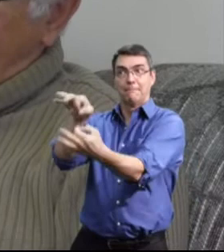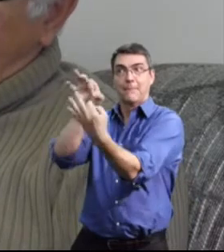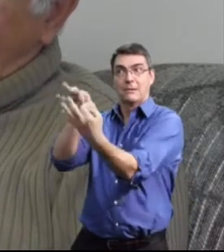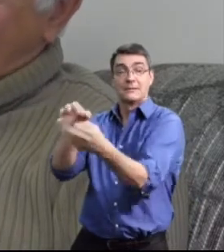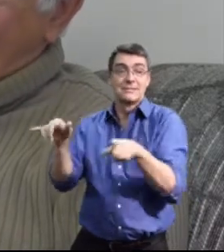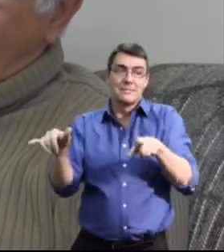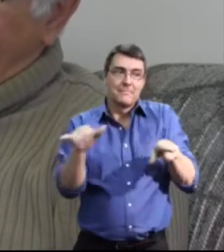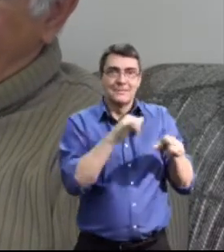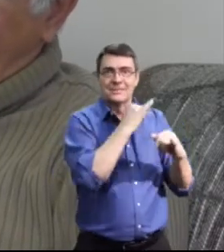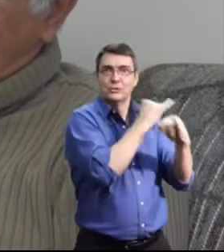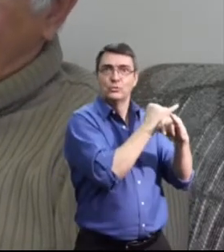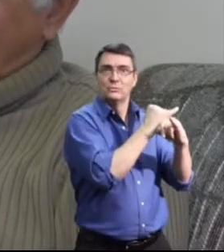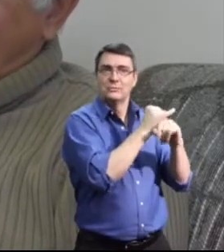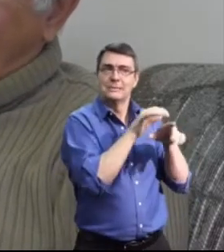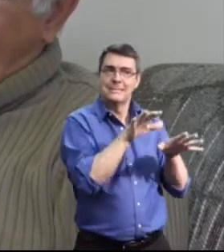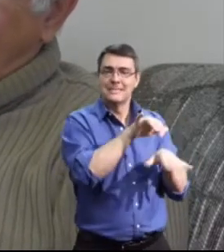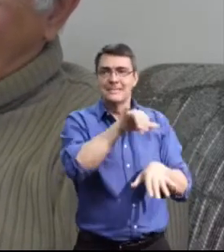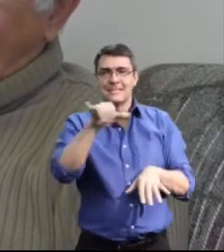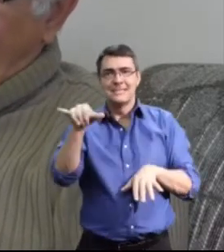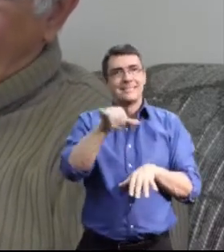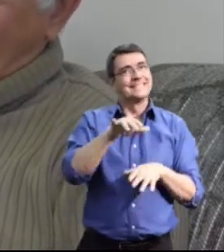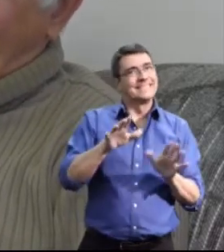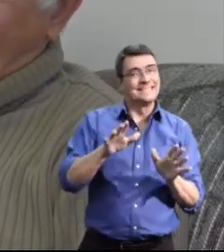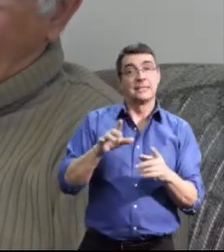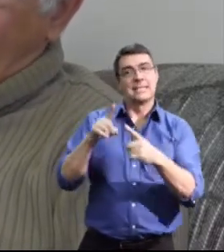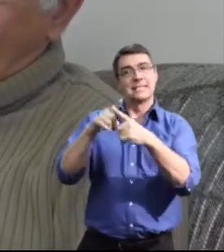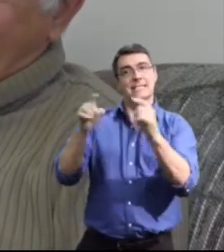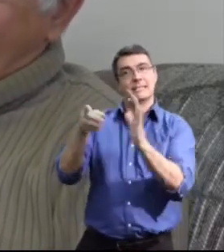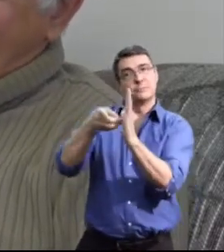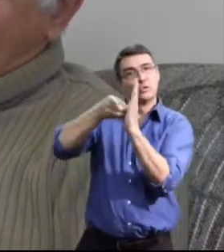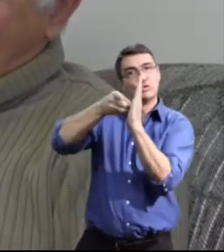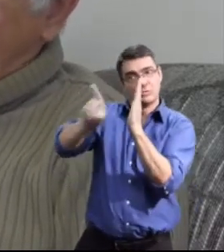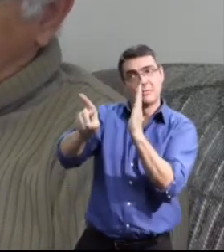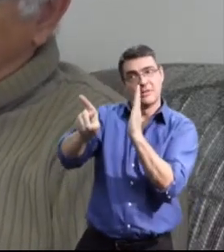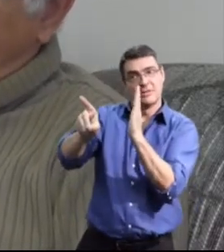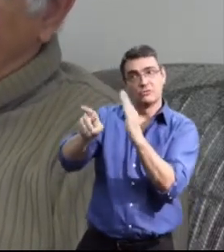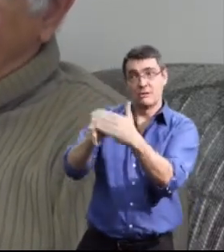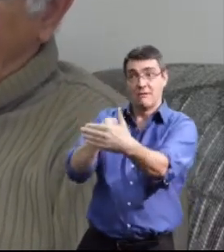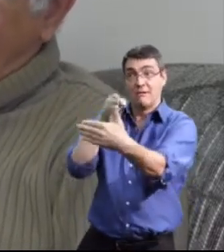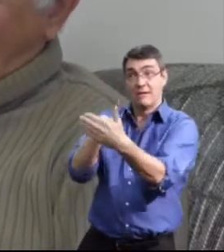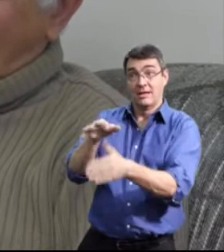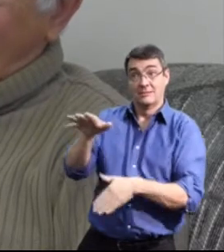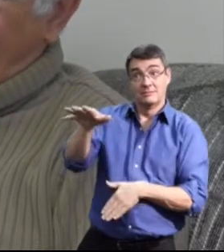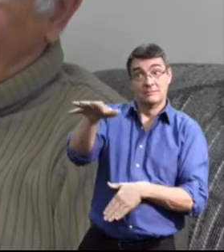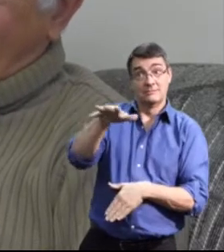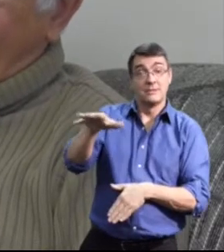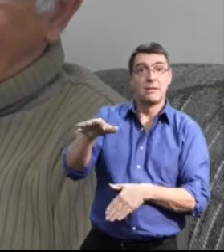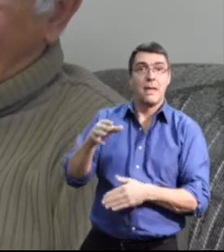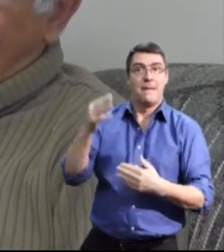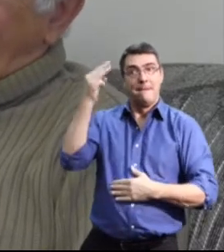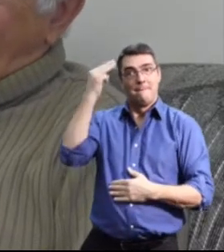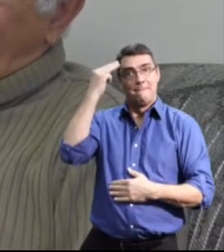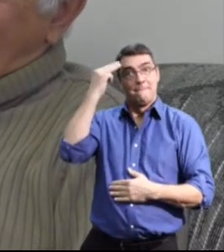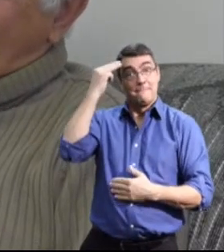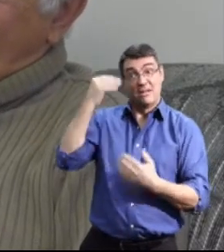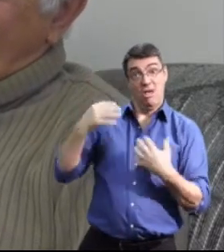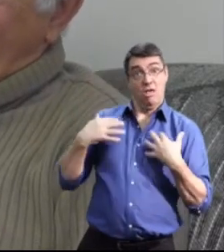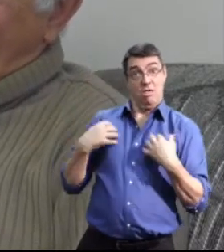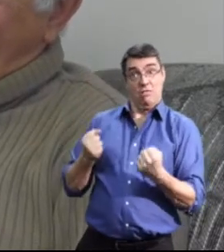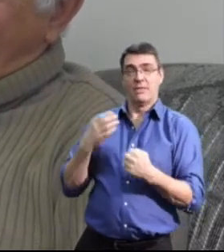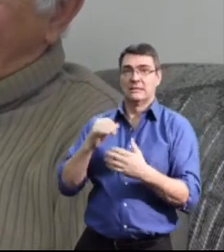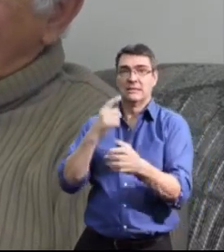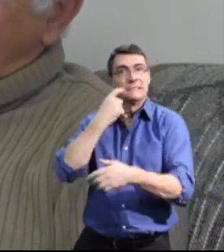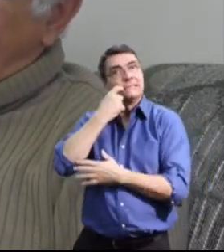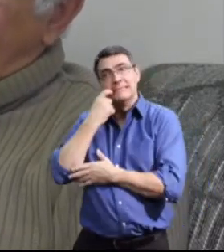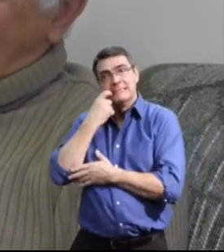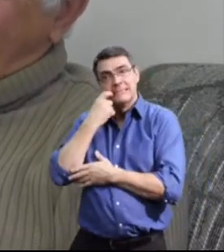that there's a systemic discrimination against the mental health and addictions system compared to the physical health system. If there's a study